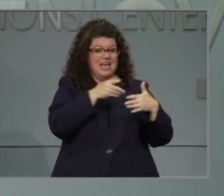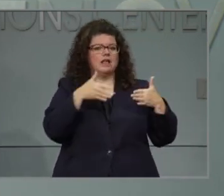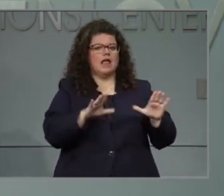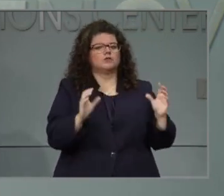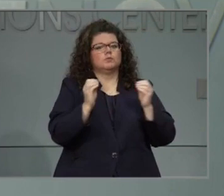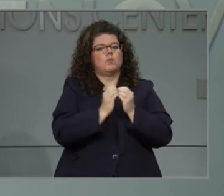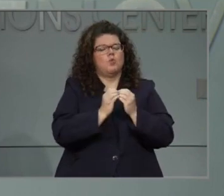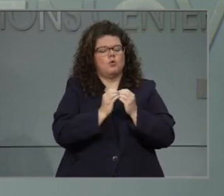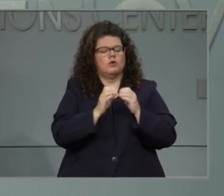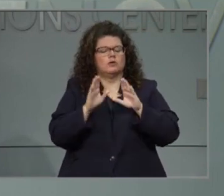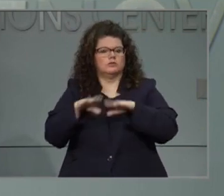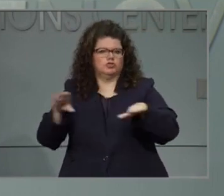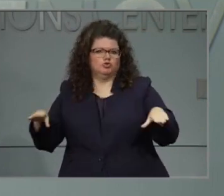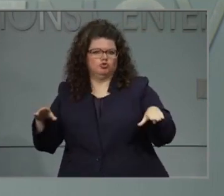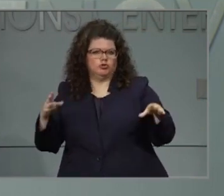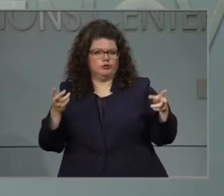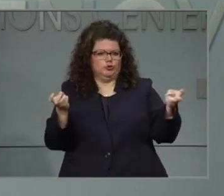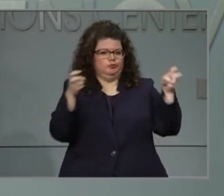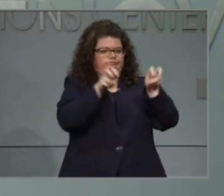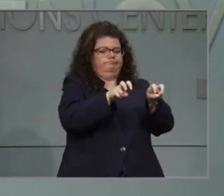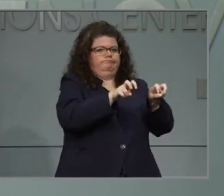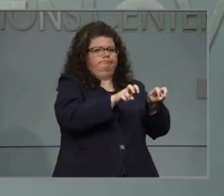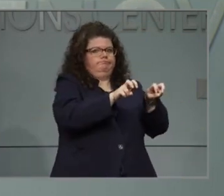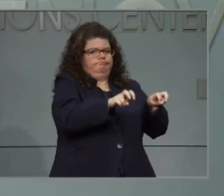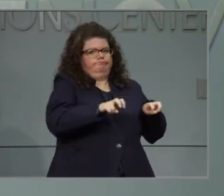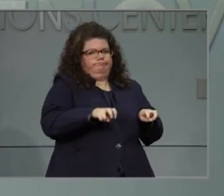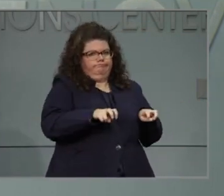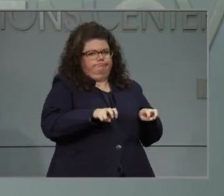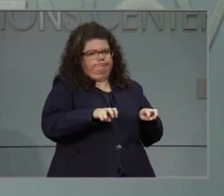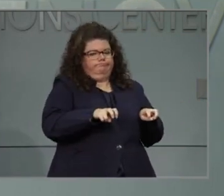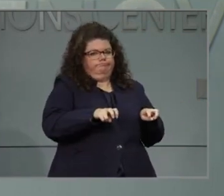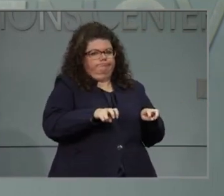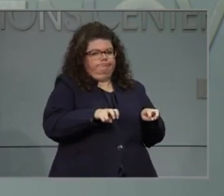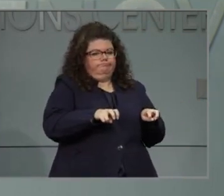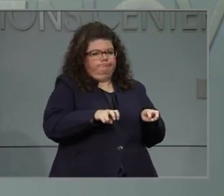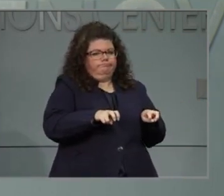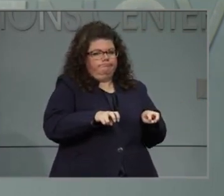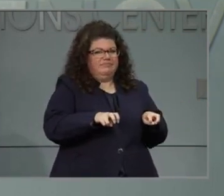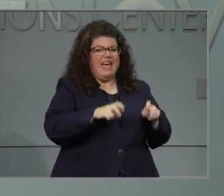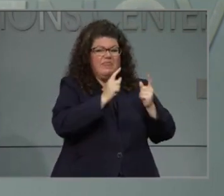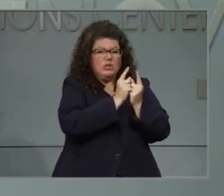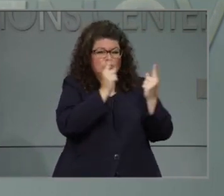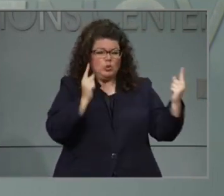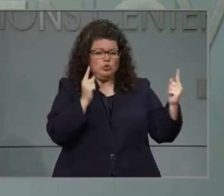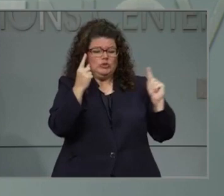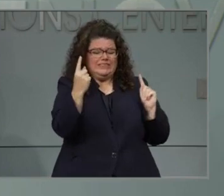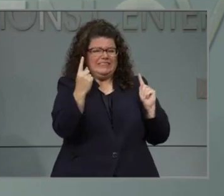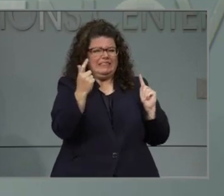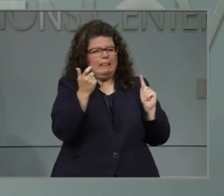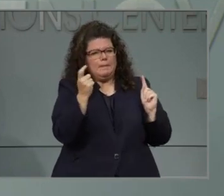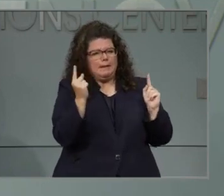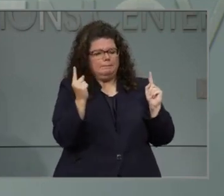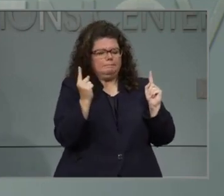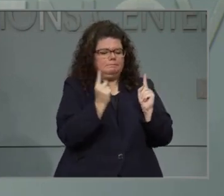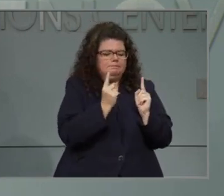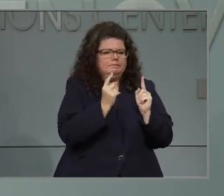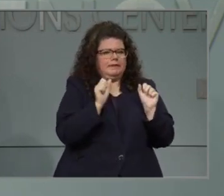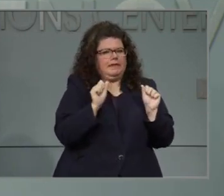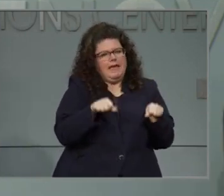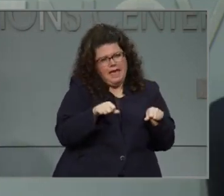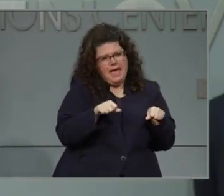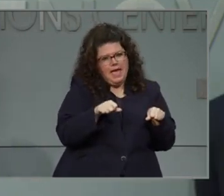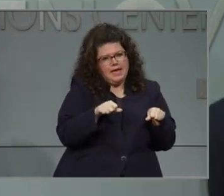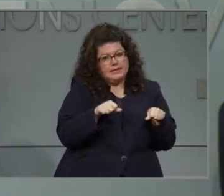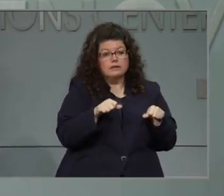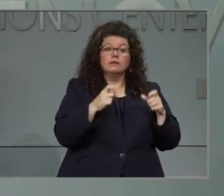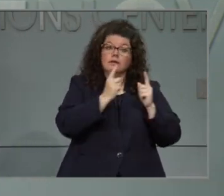much on the social distancing side. So we want to make sure social